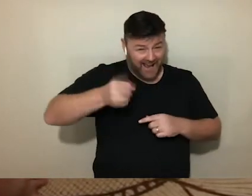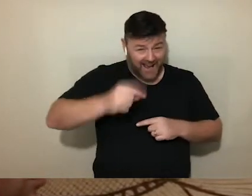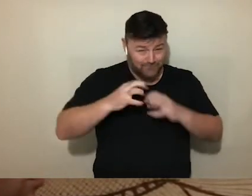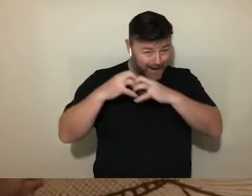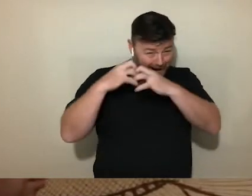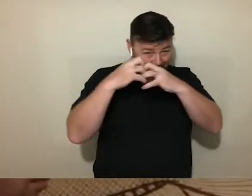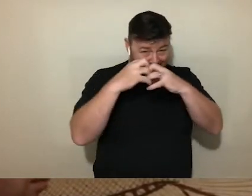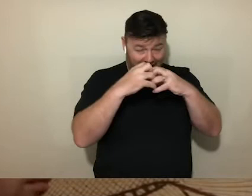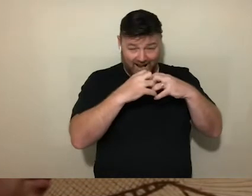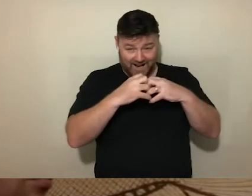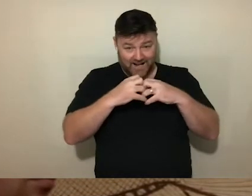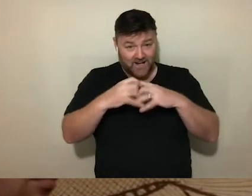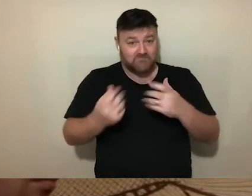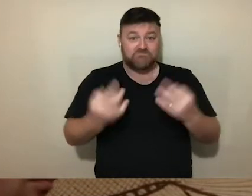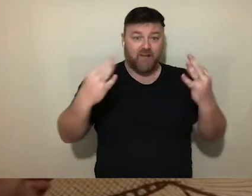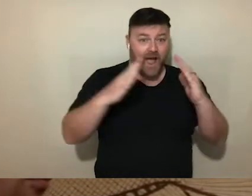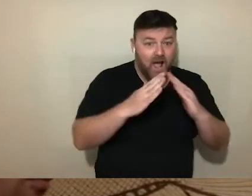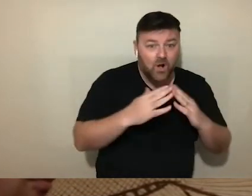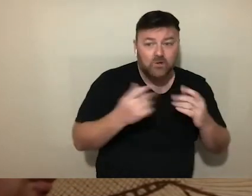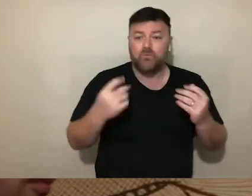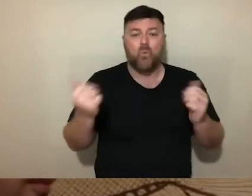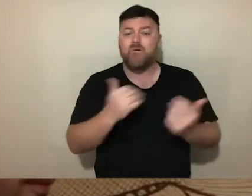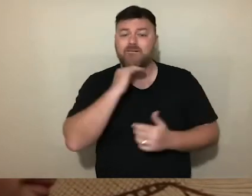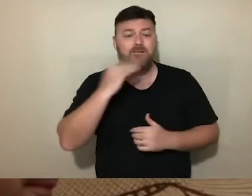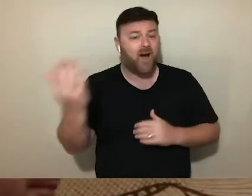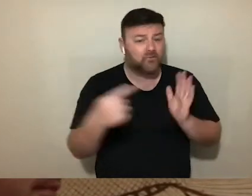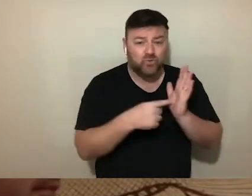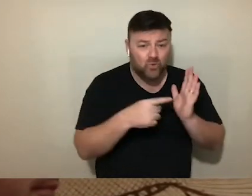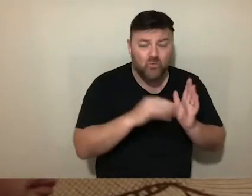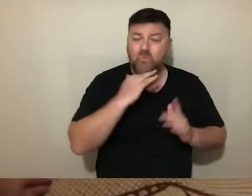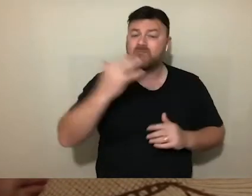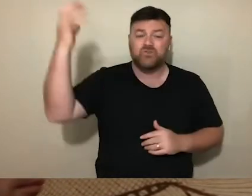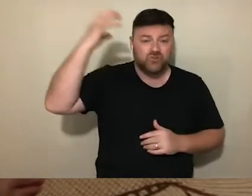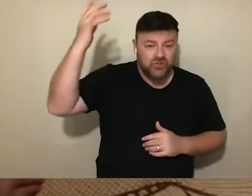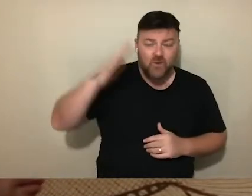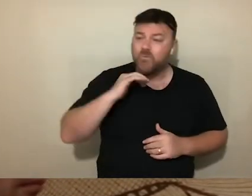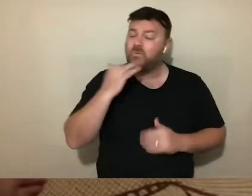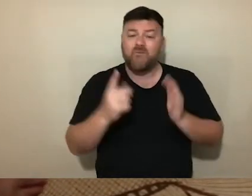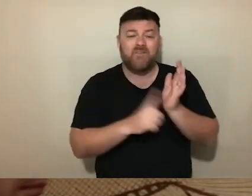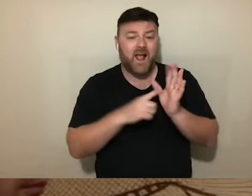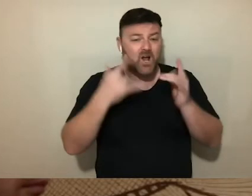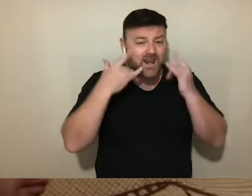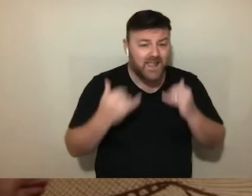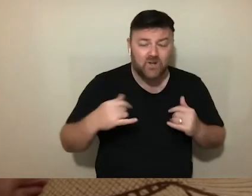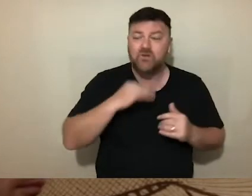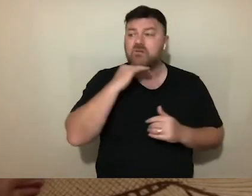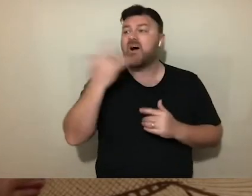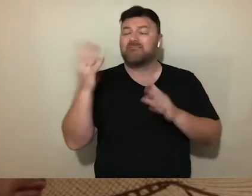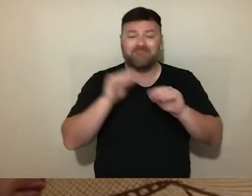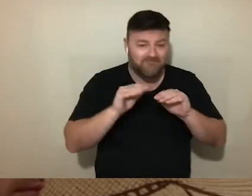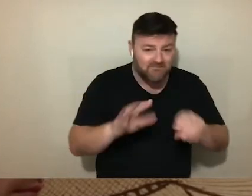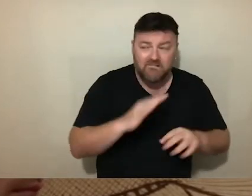adequate housing, sufficient toilets and showers, nourishment, health attention, legal aid, access to education, and psychological